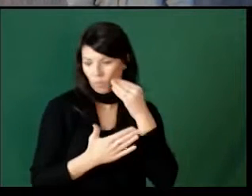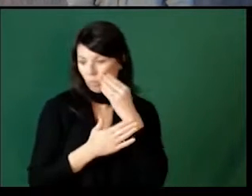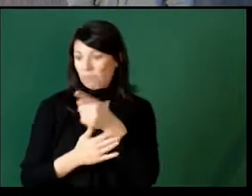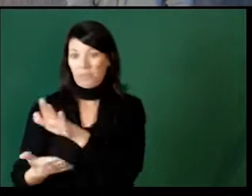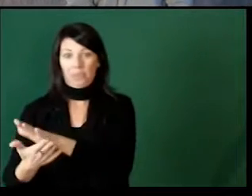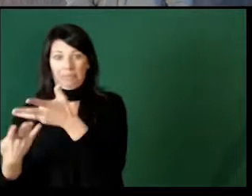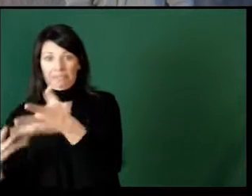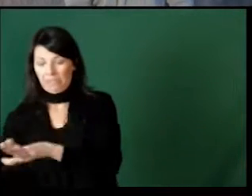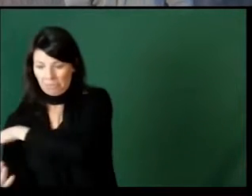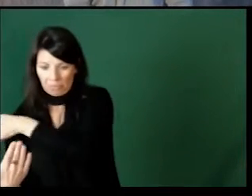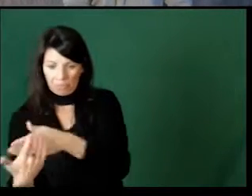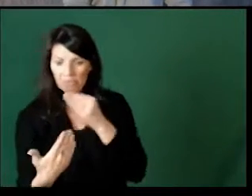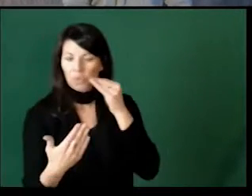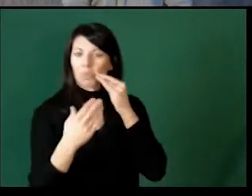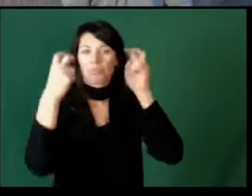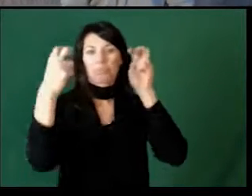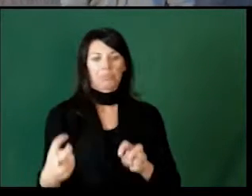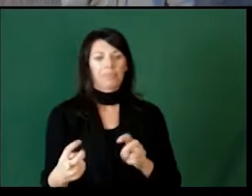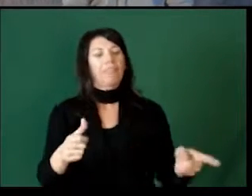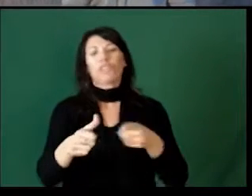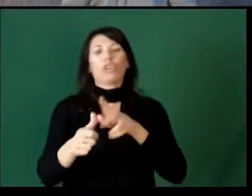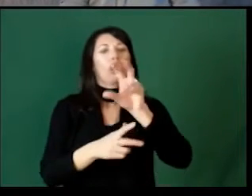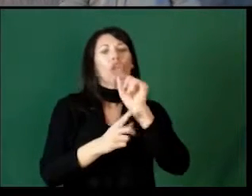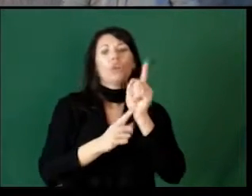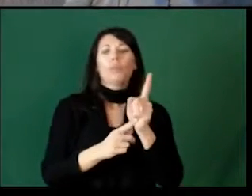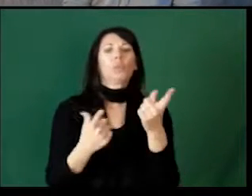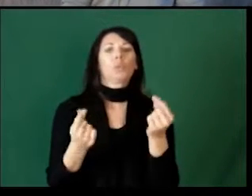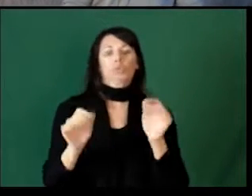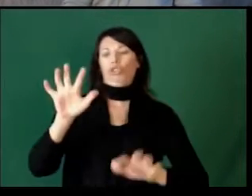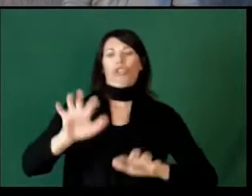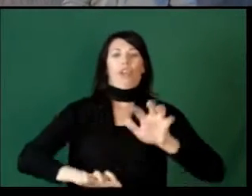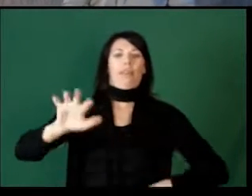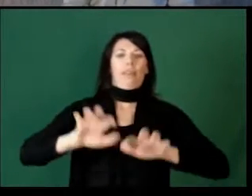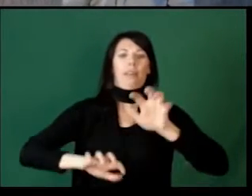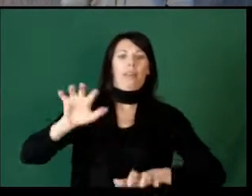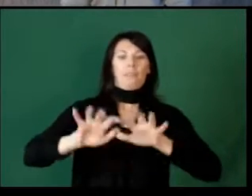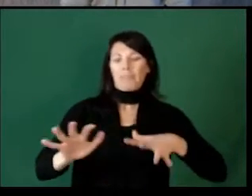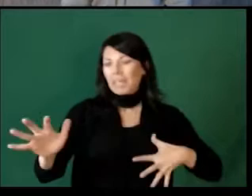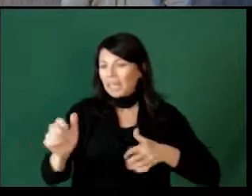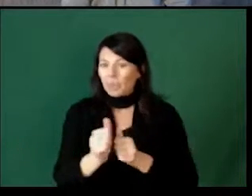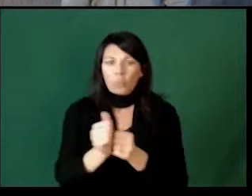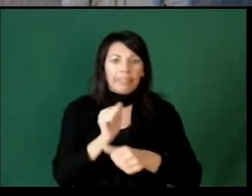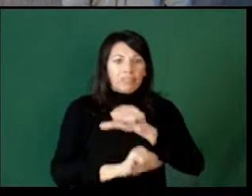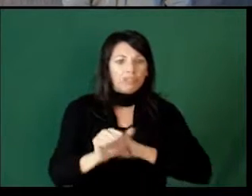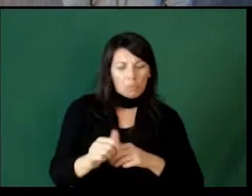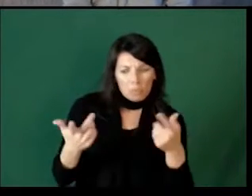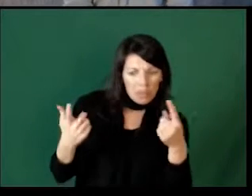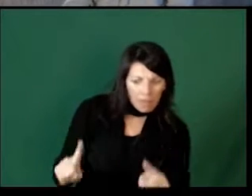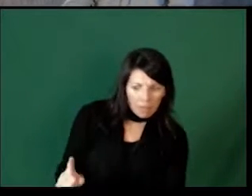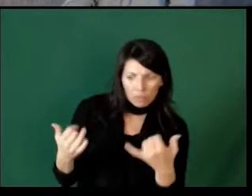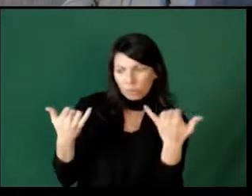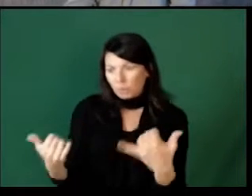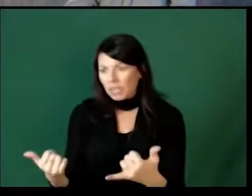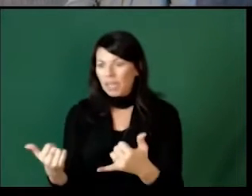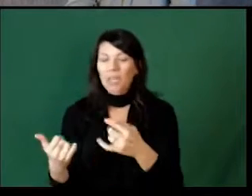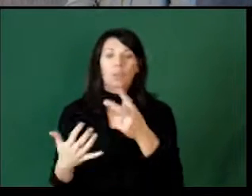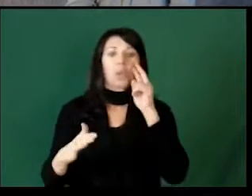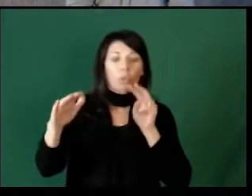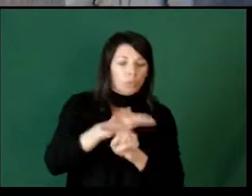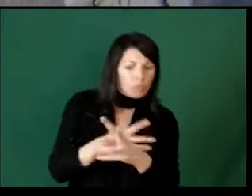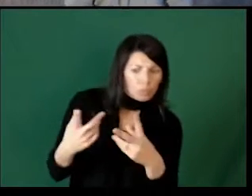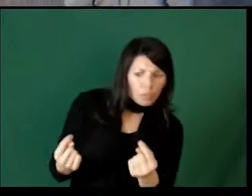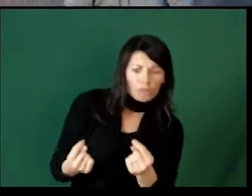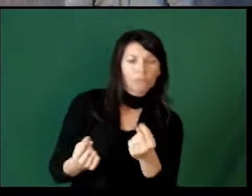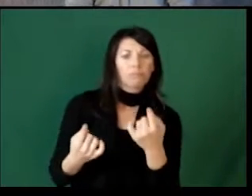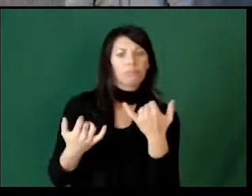home after school, that first 30 minutes just be chat time, catching up on how everybody's day was, things they're looking forward to,